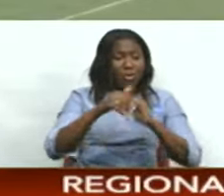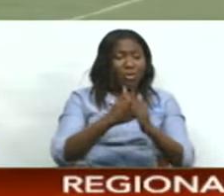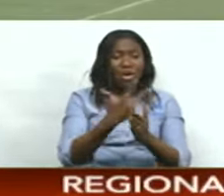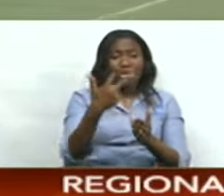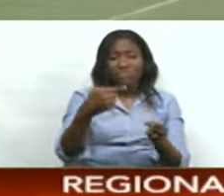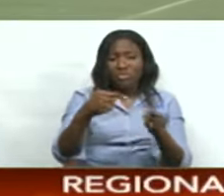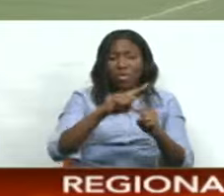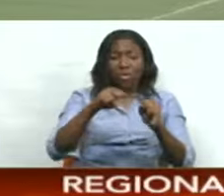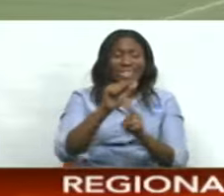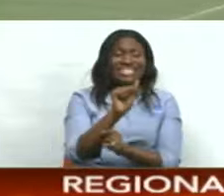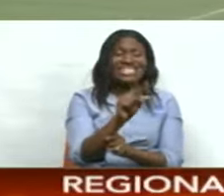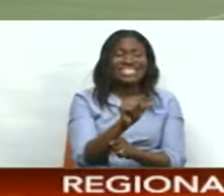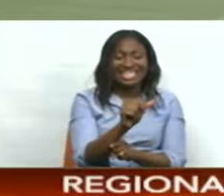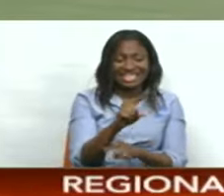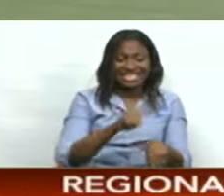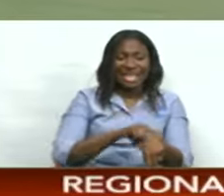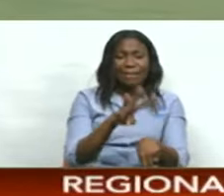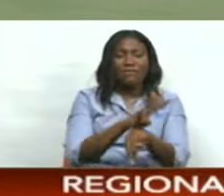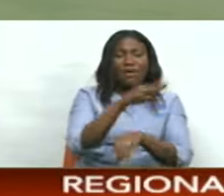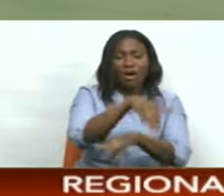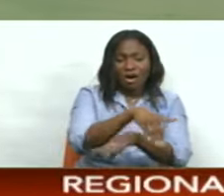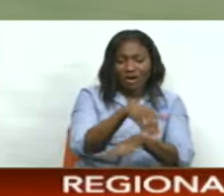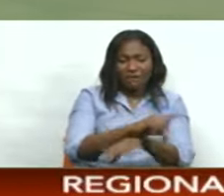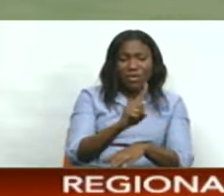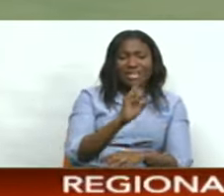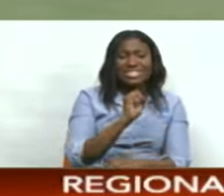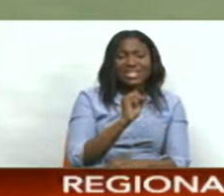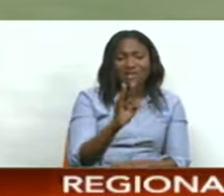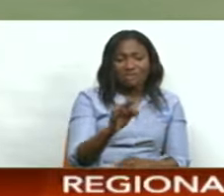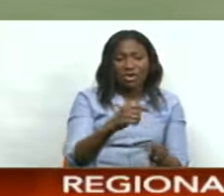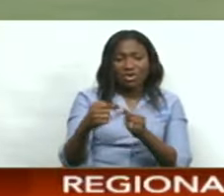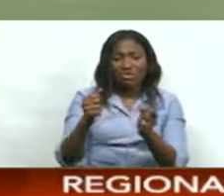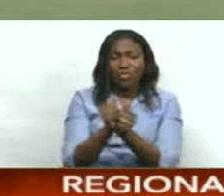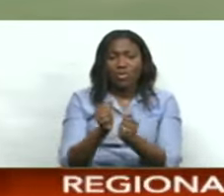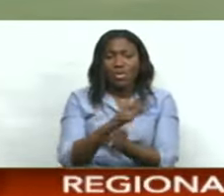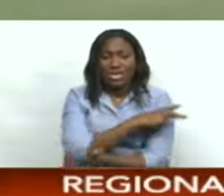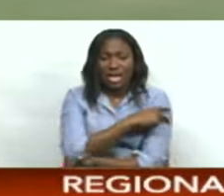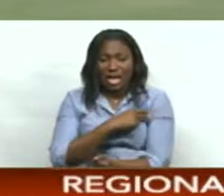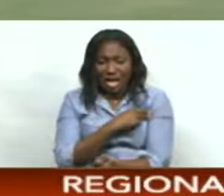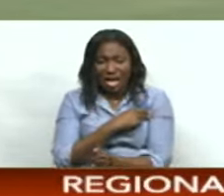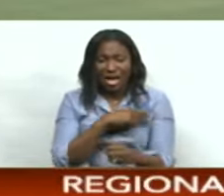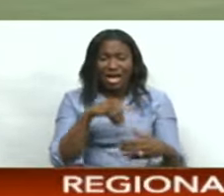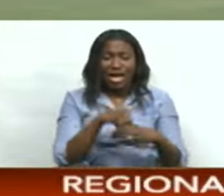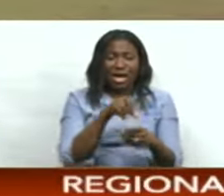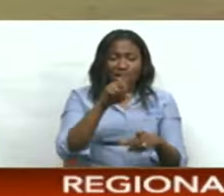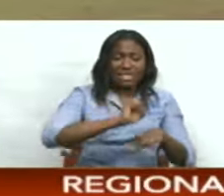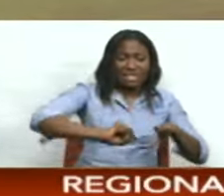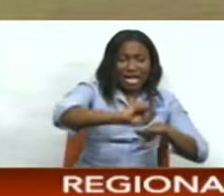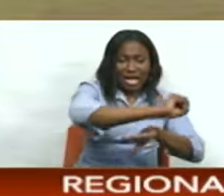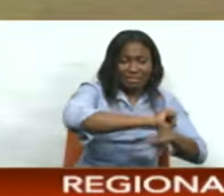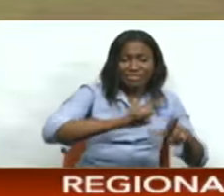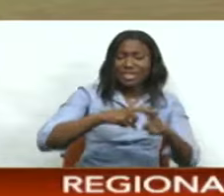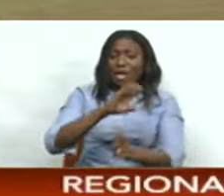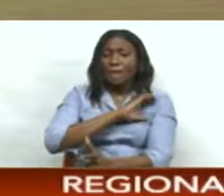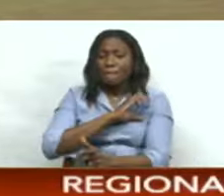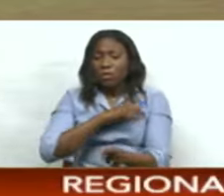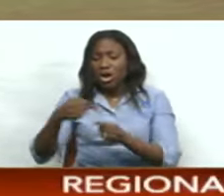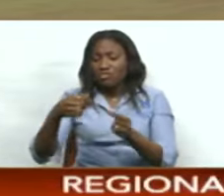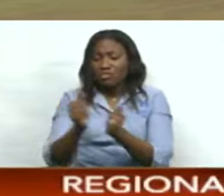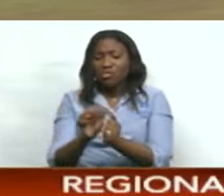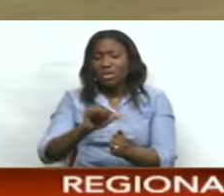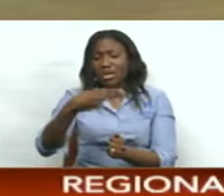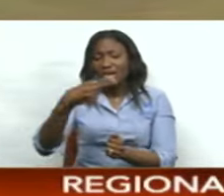on Saturday kickoff at 4pm, with San Fernando Giants facing defence force at the Manny Ramjohn Stadium, police taking on Harlem